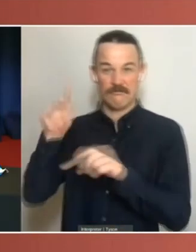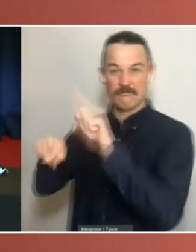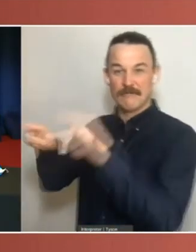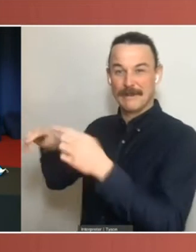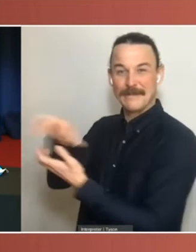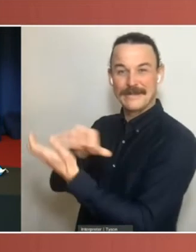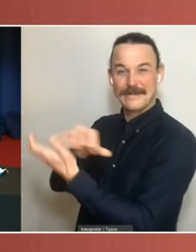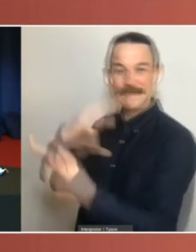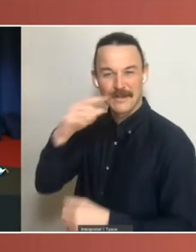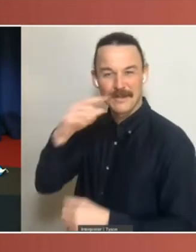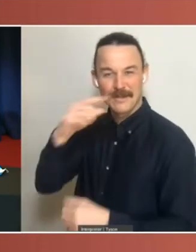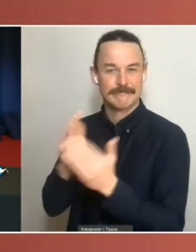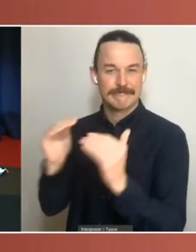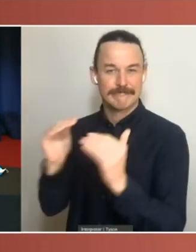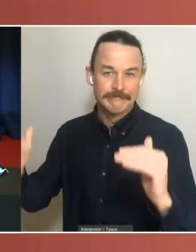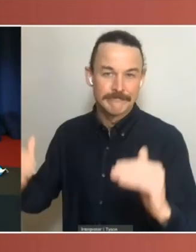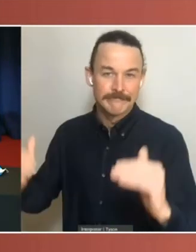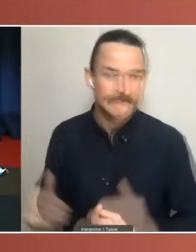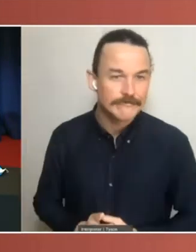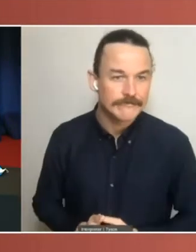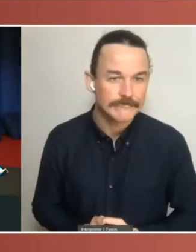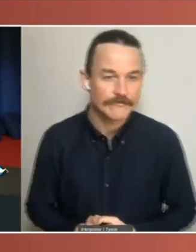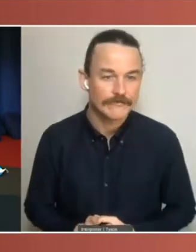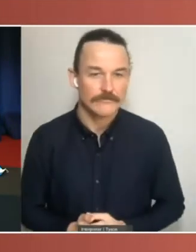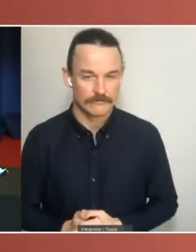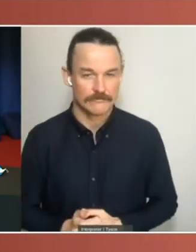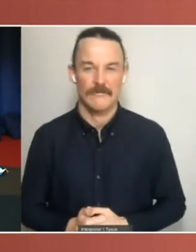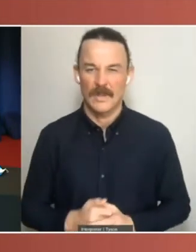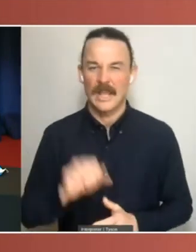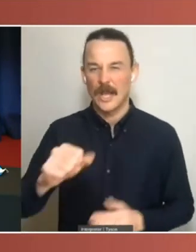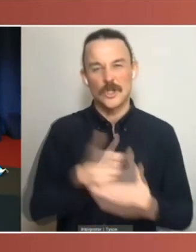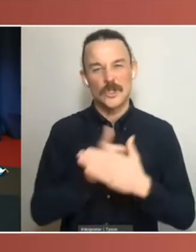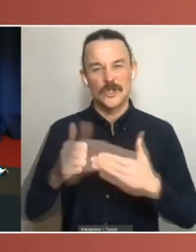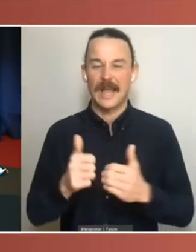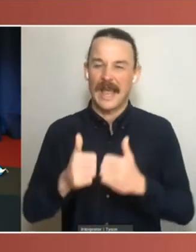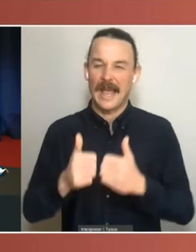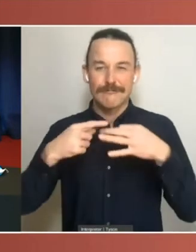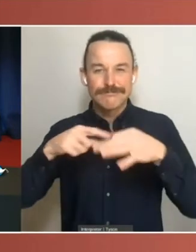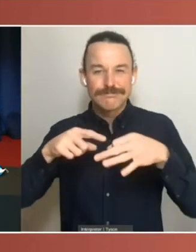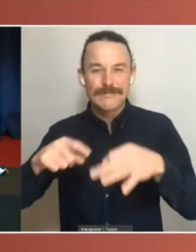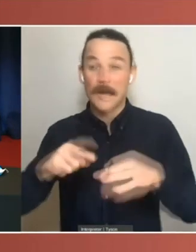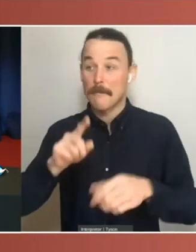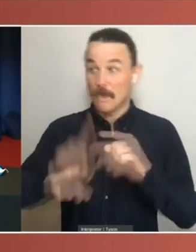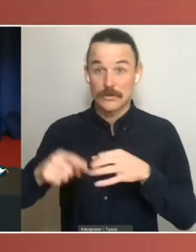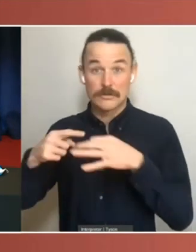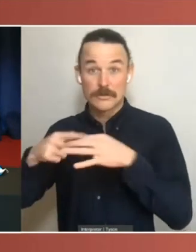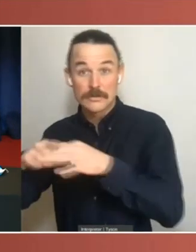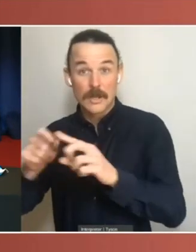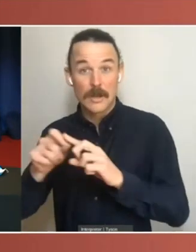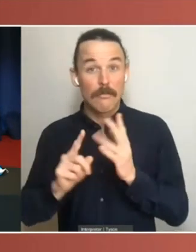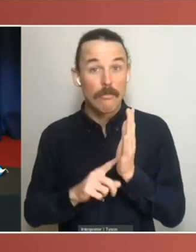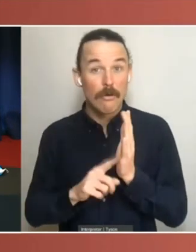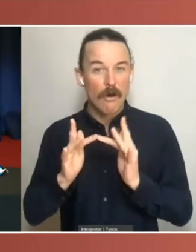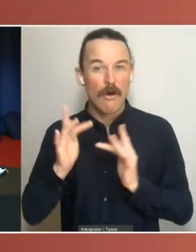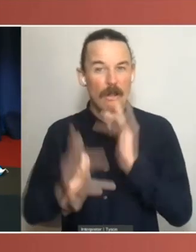How polling is really done these days? Mostly online polling is done this way. And the second poll from earlier